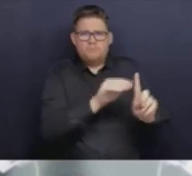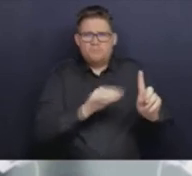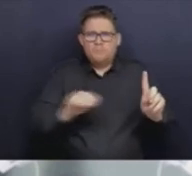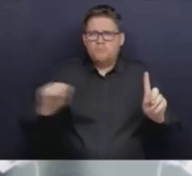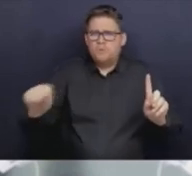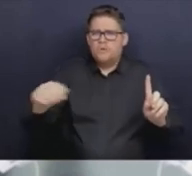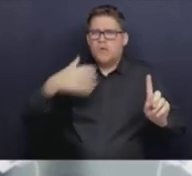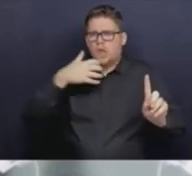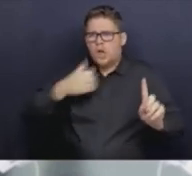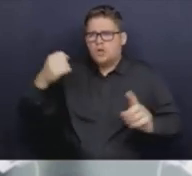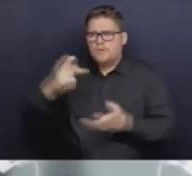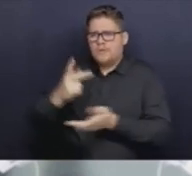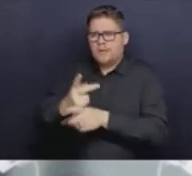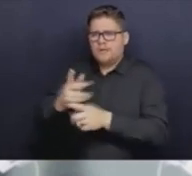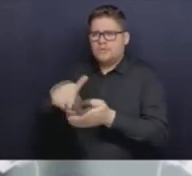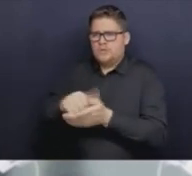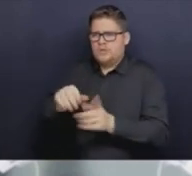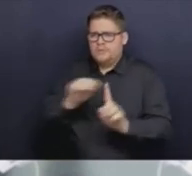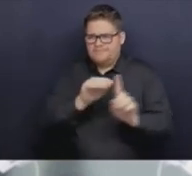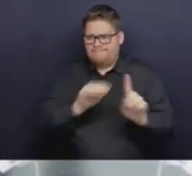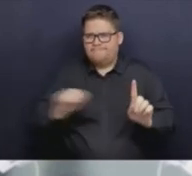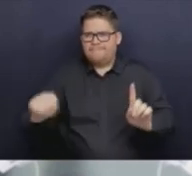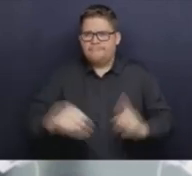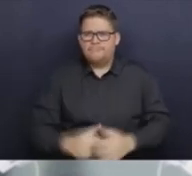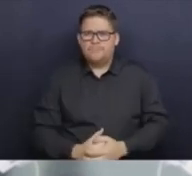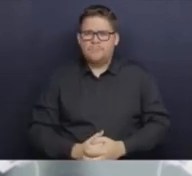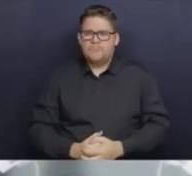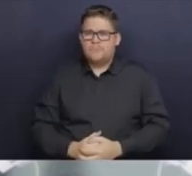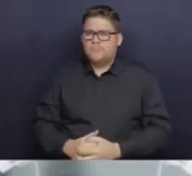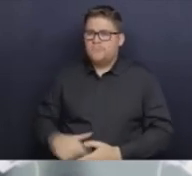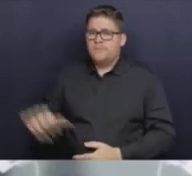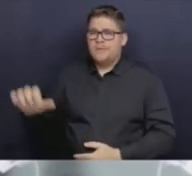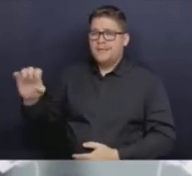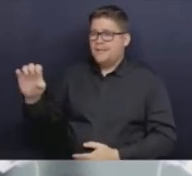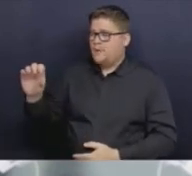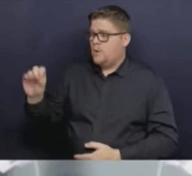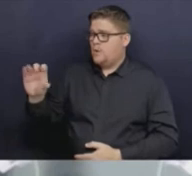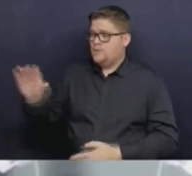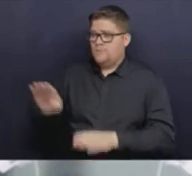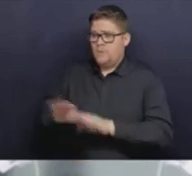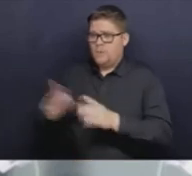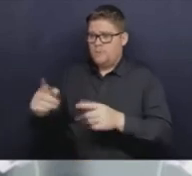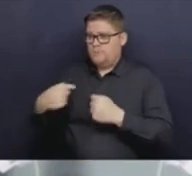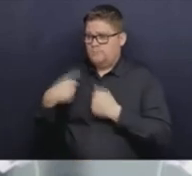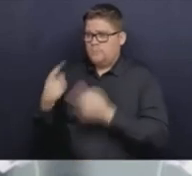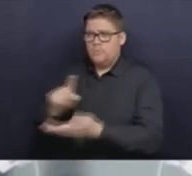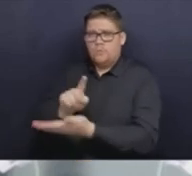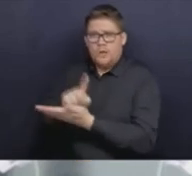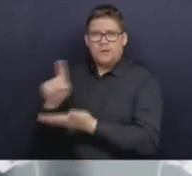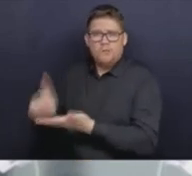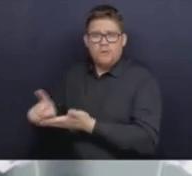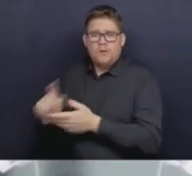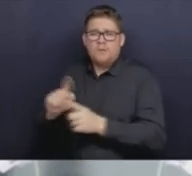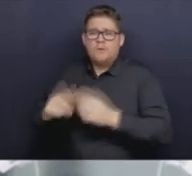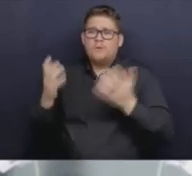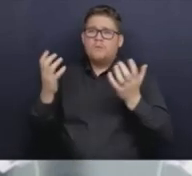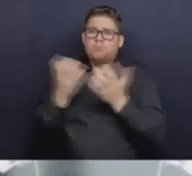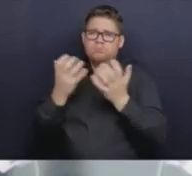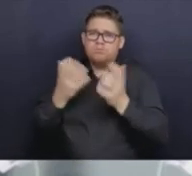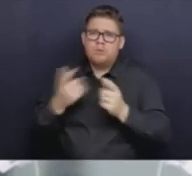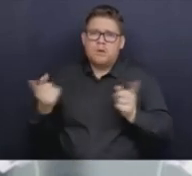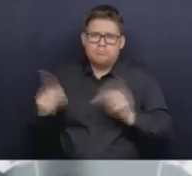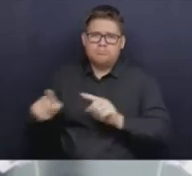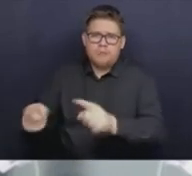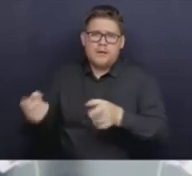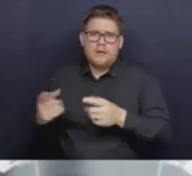the first week of operation and already a tremendous amount of work has been done, and I sincerely thank everyone involved, our extraordinary health care professionals